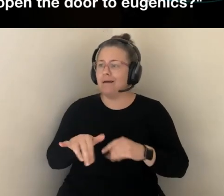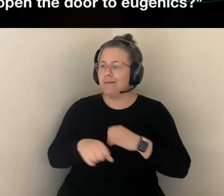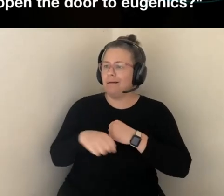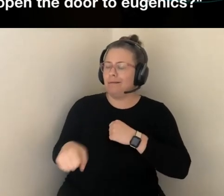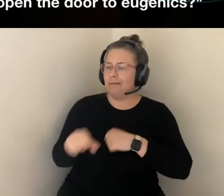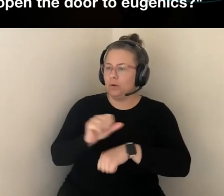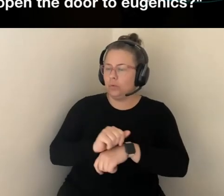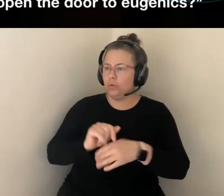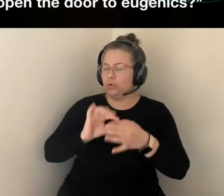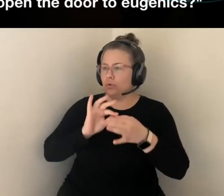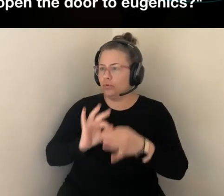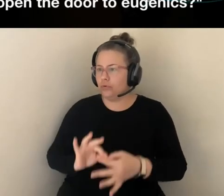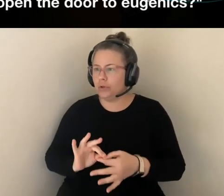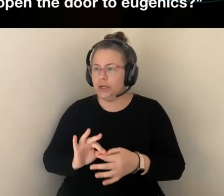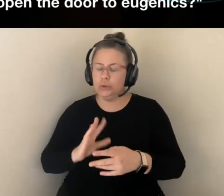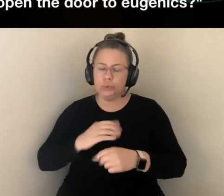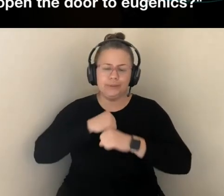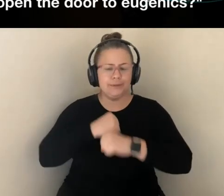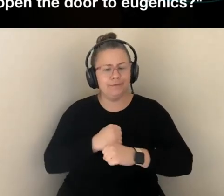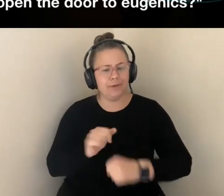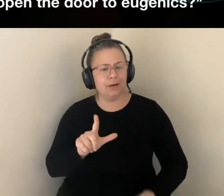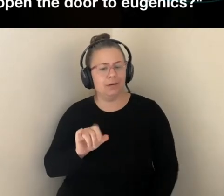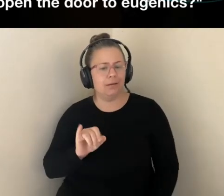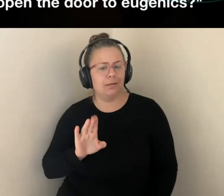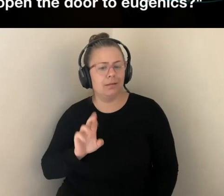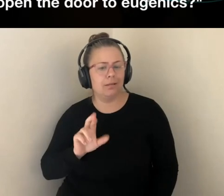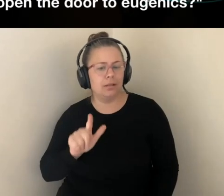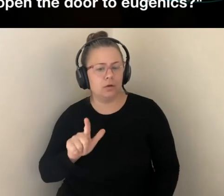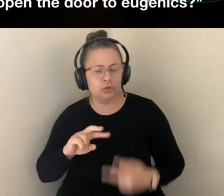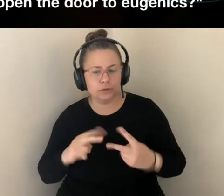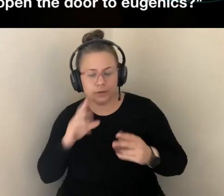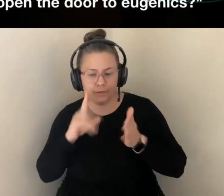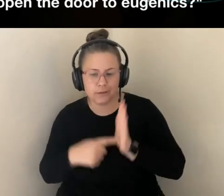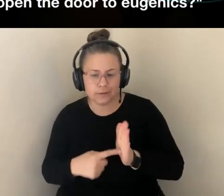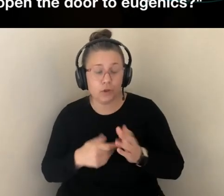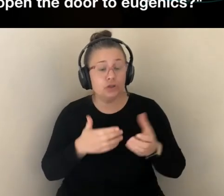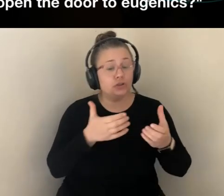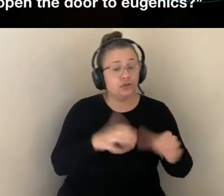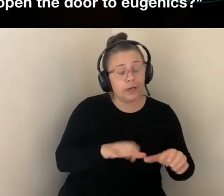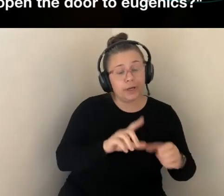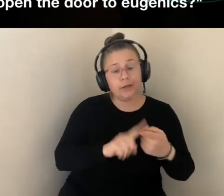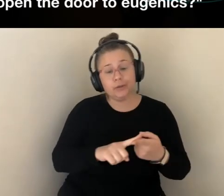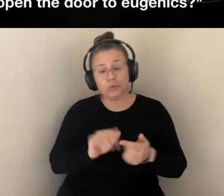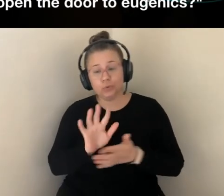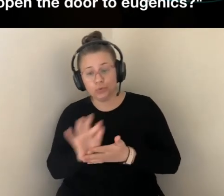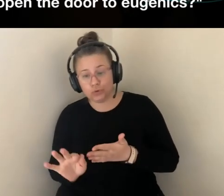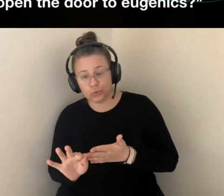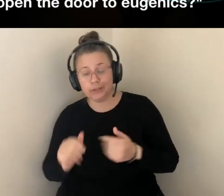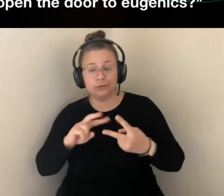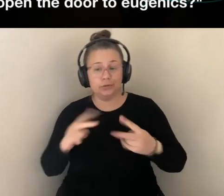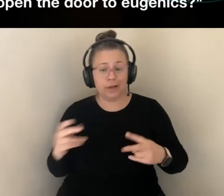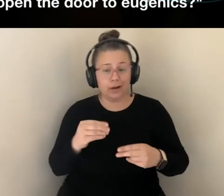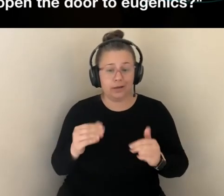CALLED FROM, FROM CHANCE TO CHOICE, GENETICS INJUSTICE BY BIOETHICISTS ALLEN BUCHANON,